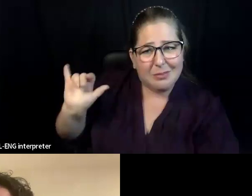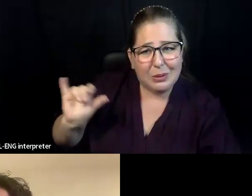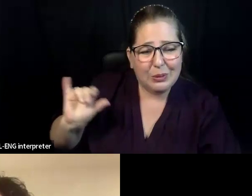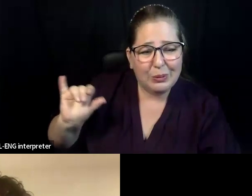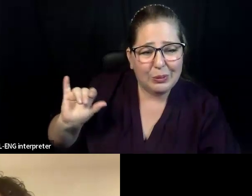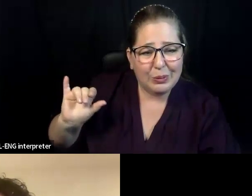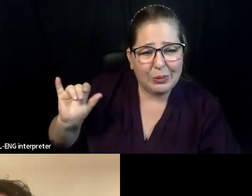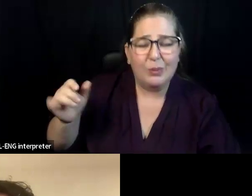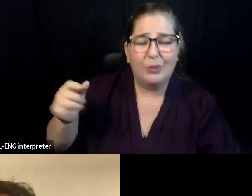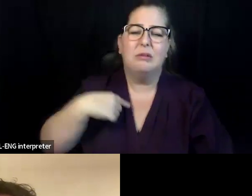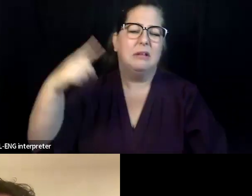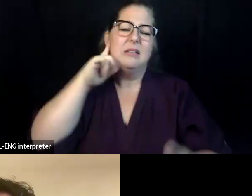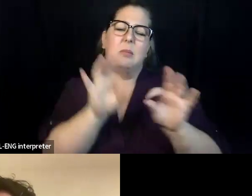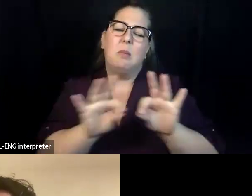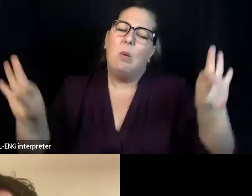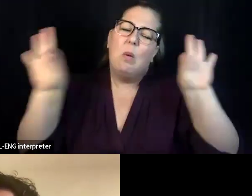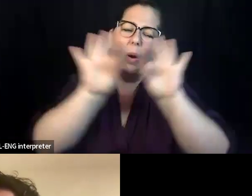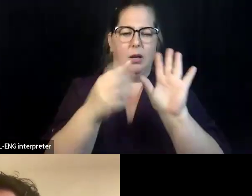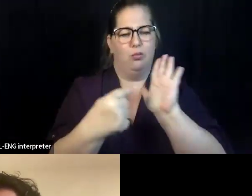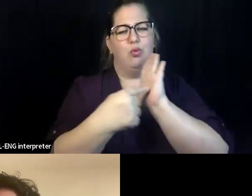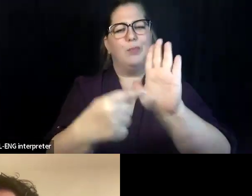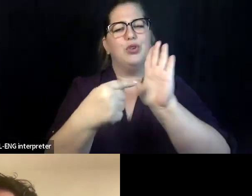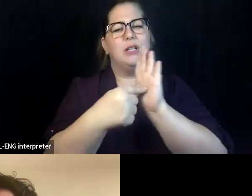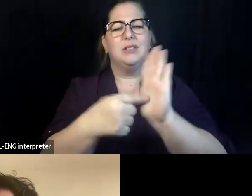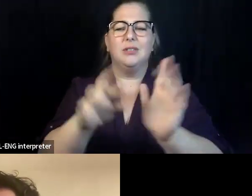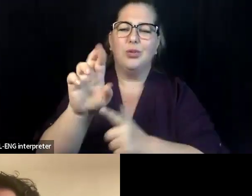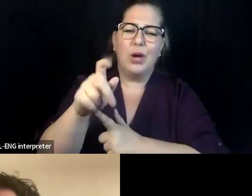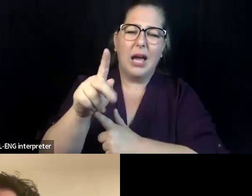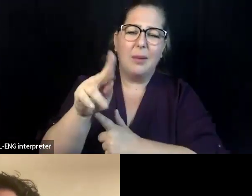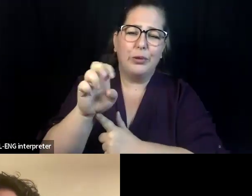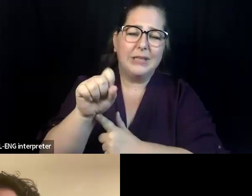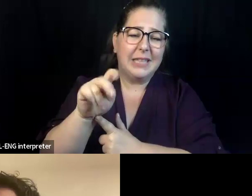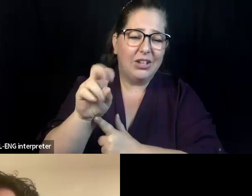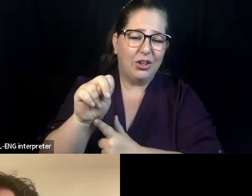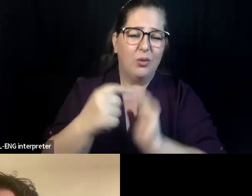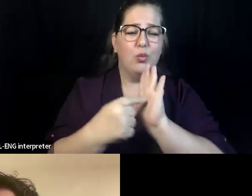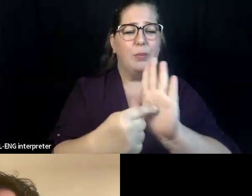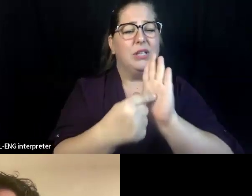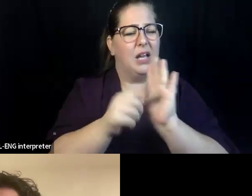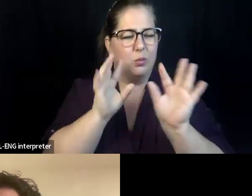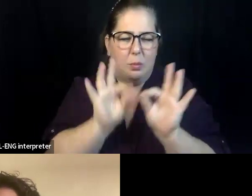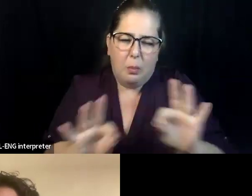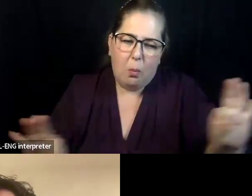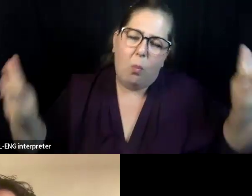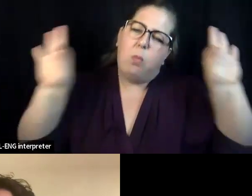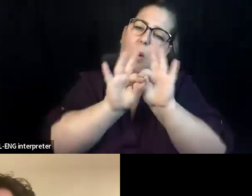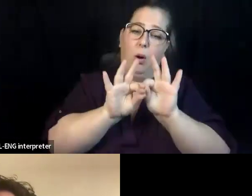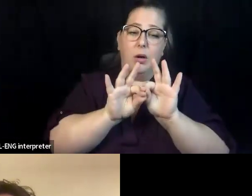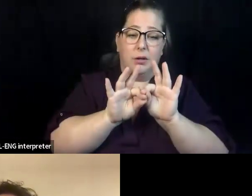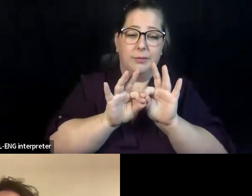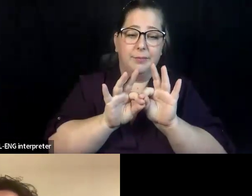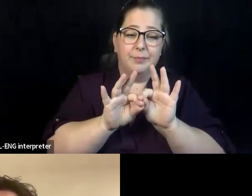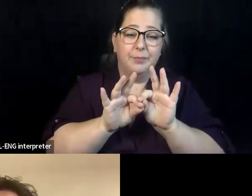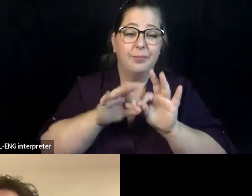team on the advisory council, um, that we're bringing together, um, and, and who's leading